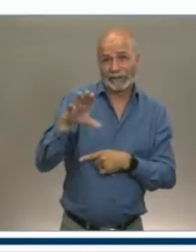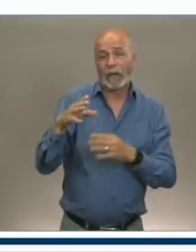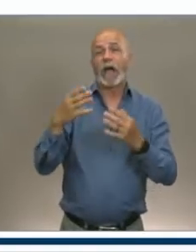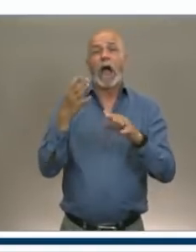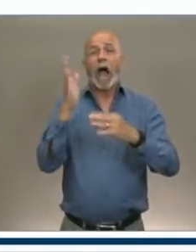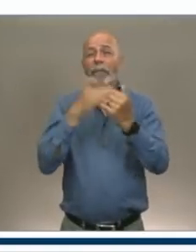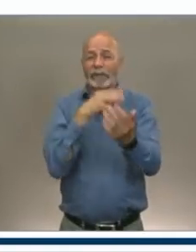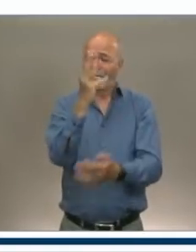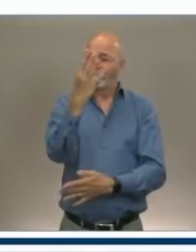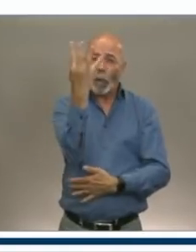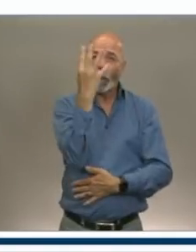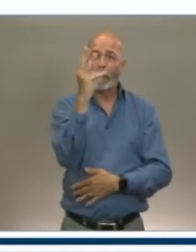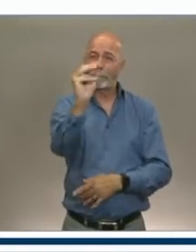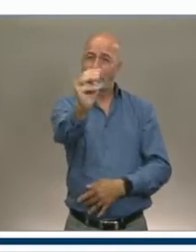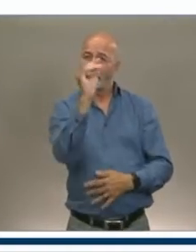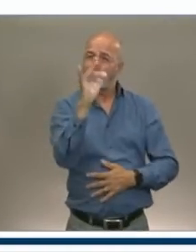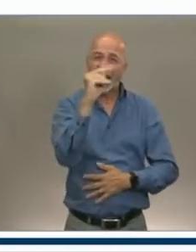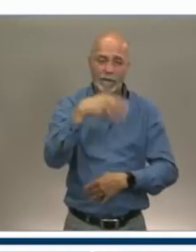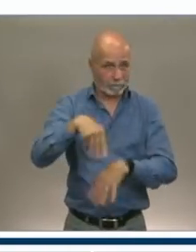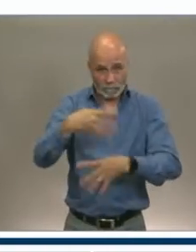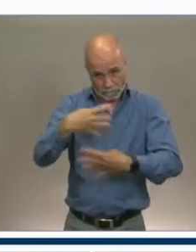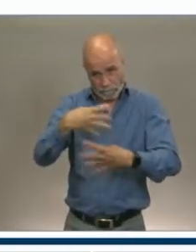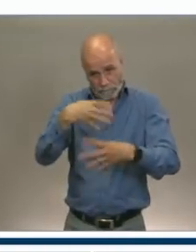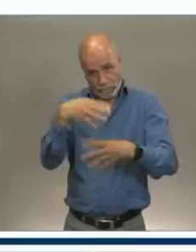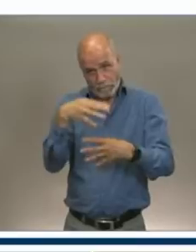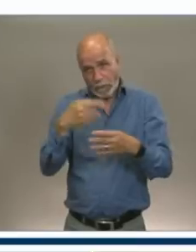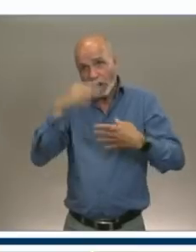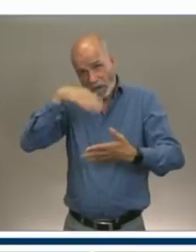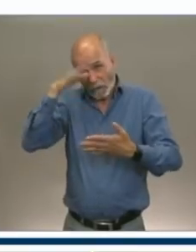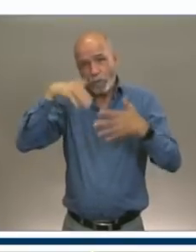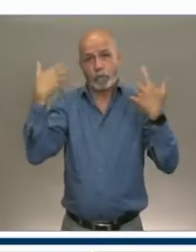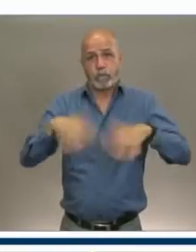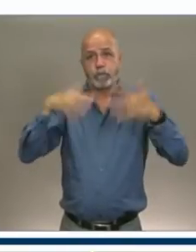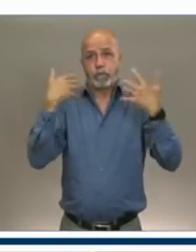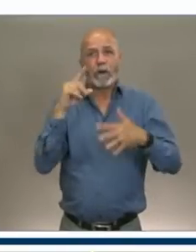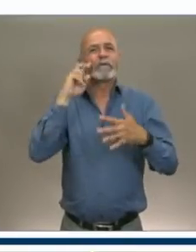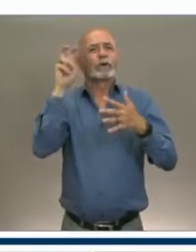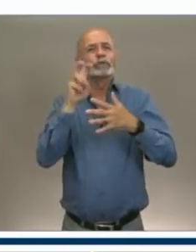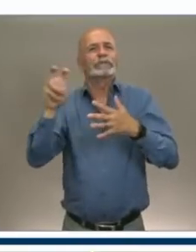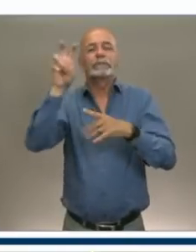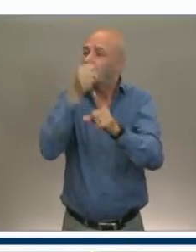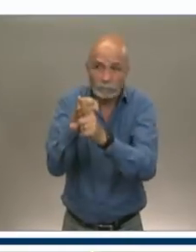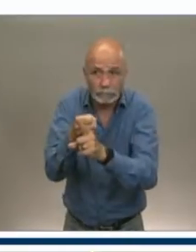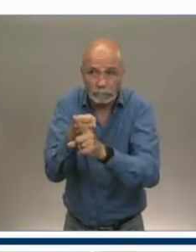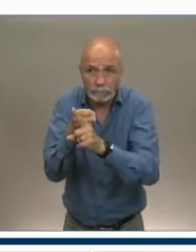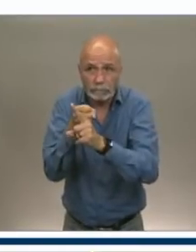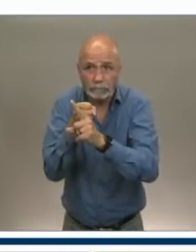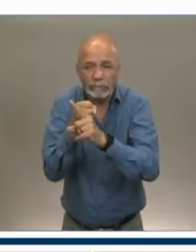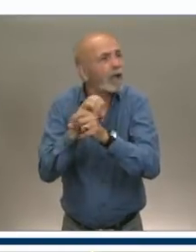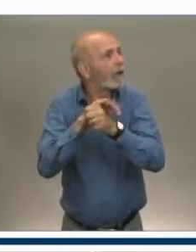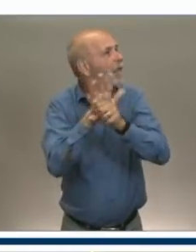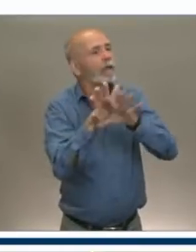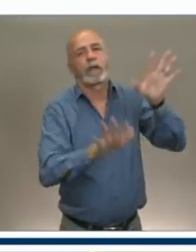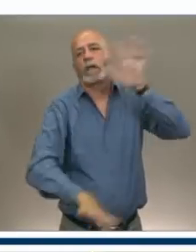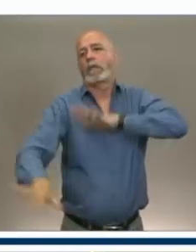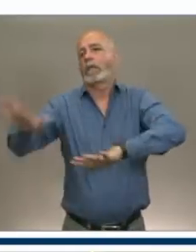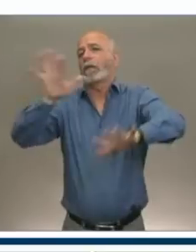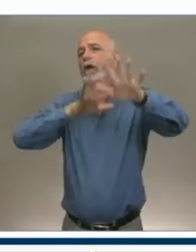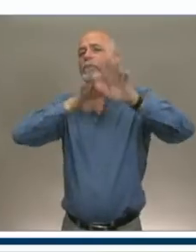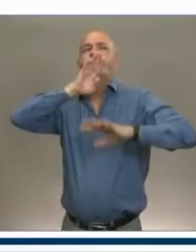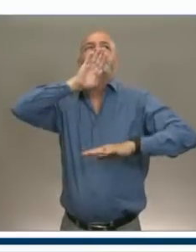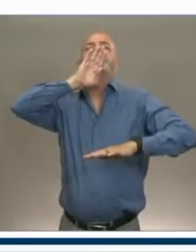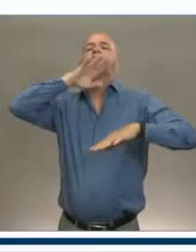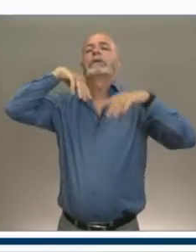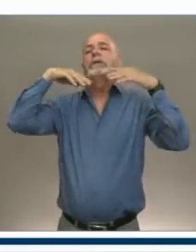In the tourism industry, many operators were impacted by public health restrictions. This is why